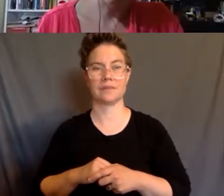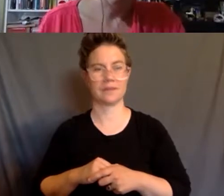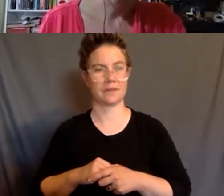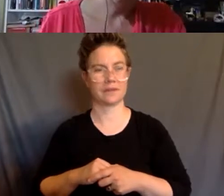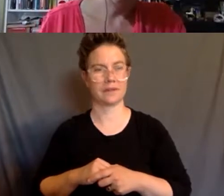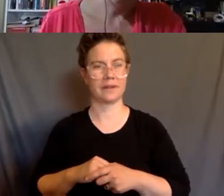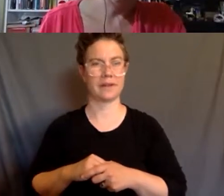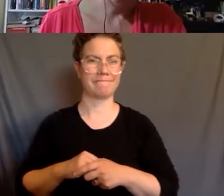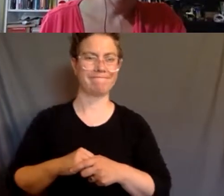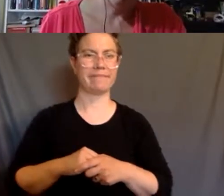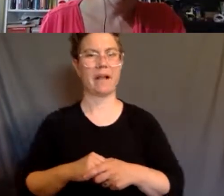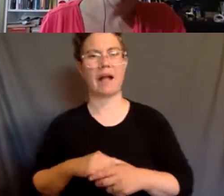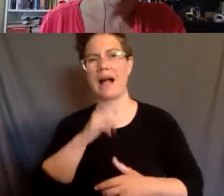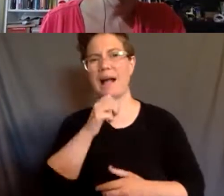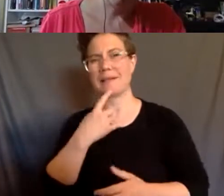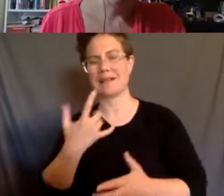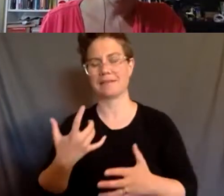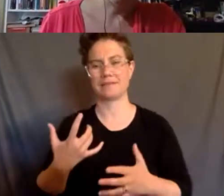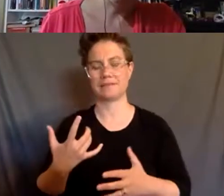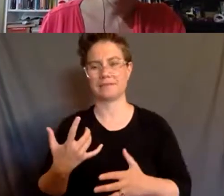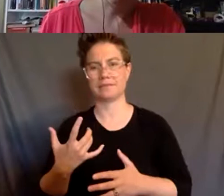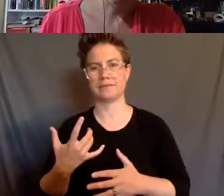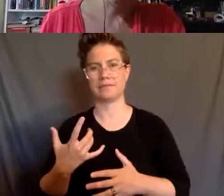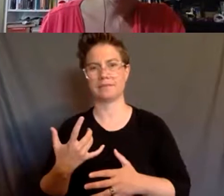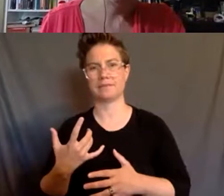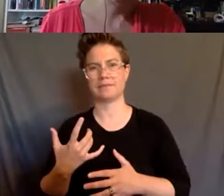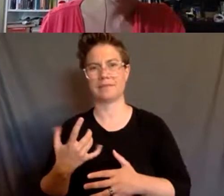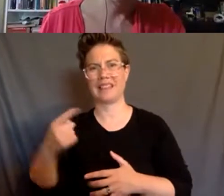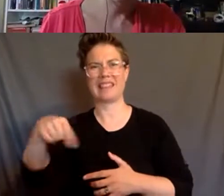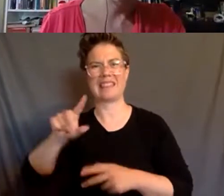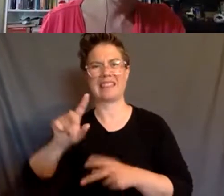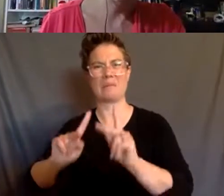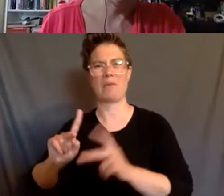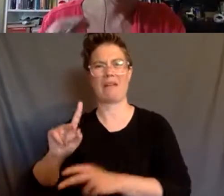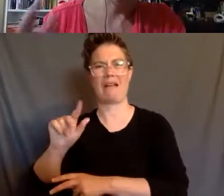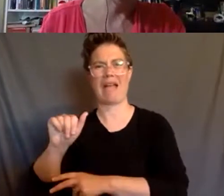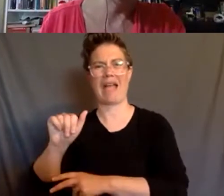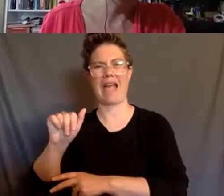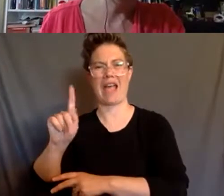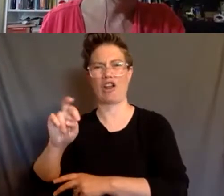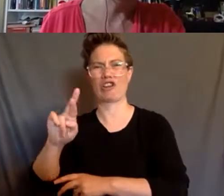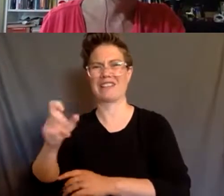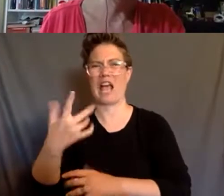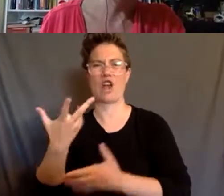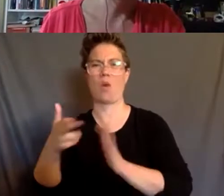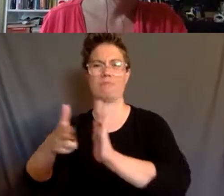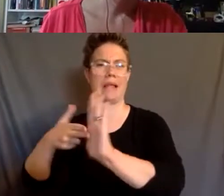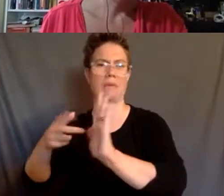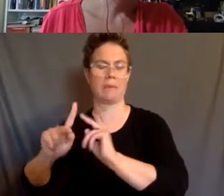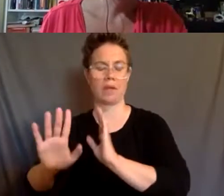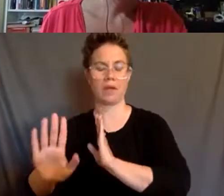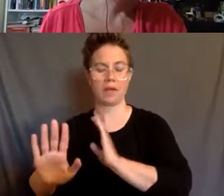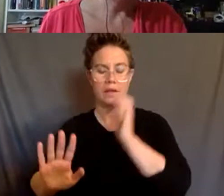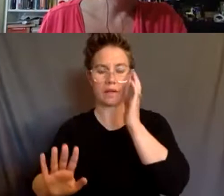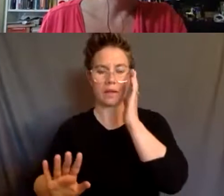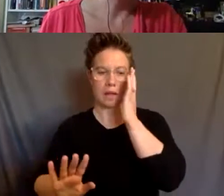these, a lot of these players were anarchists. I don't what that is necessarily. I don't want to put like stuff in people's minds, but the